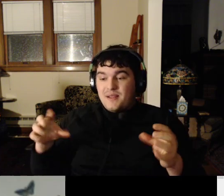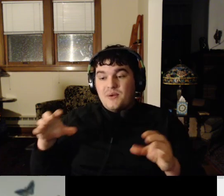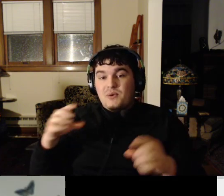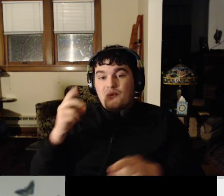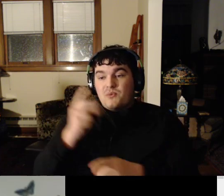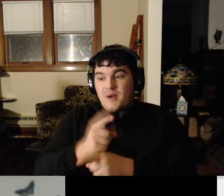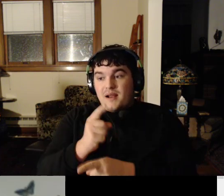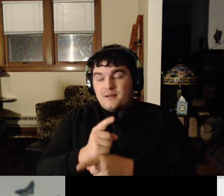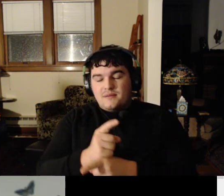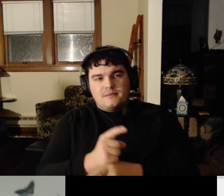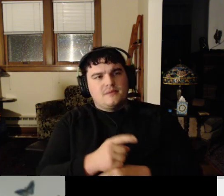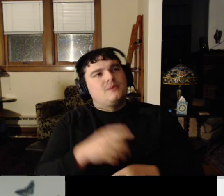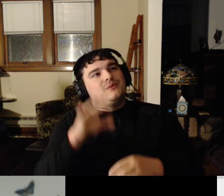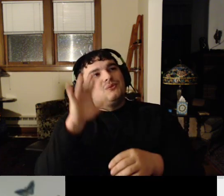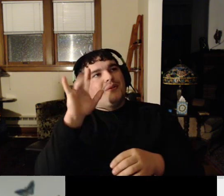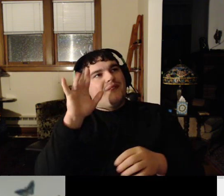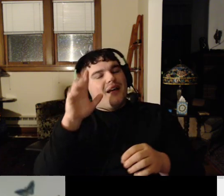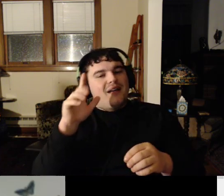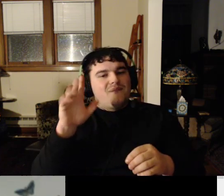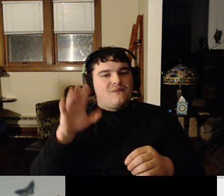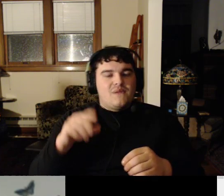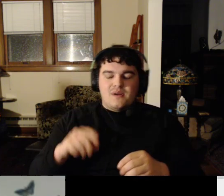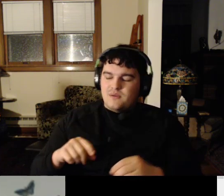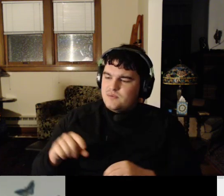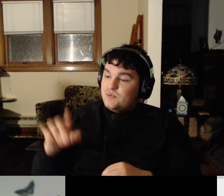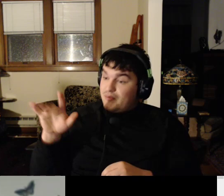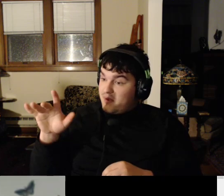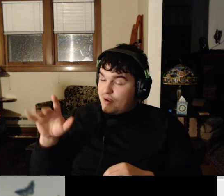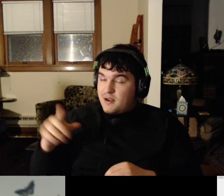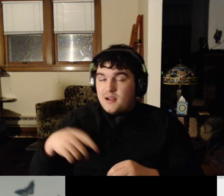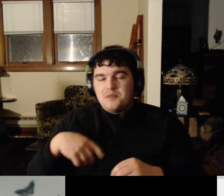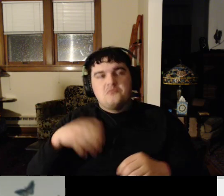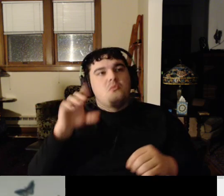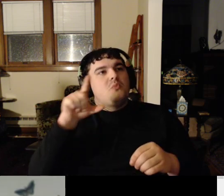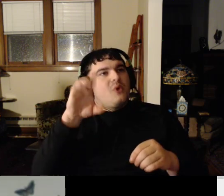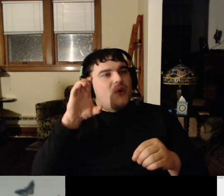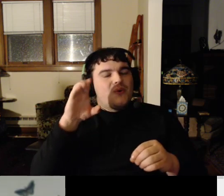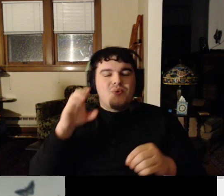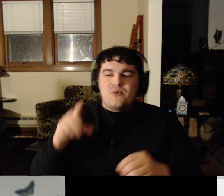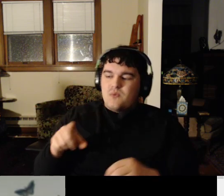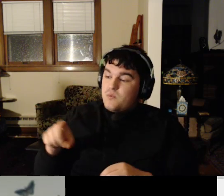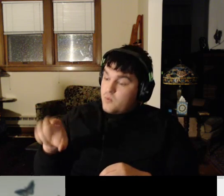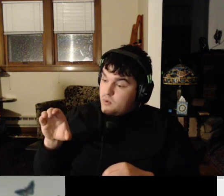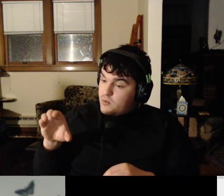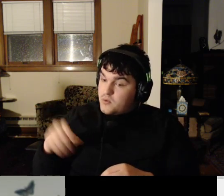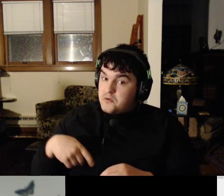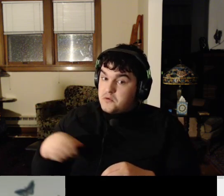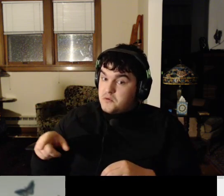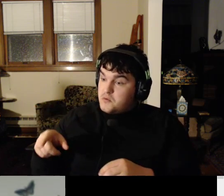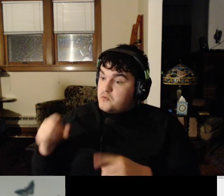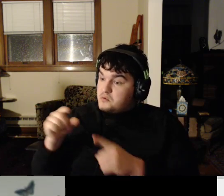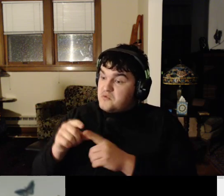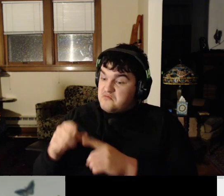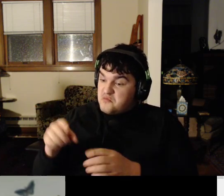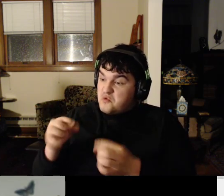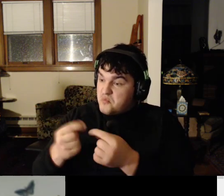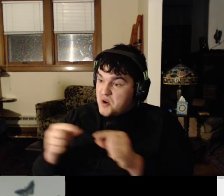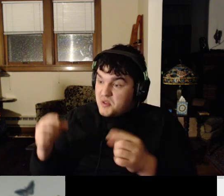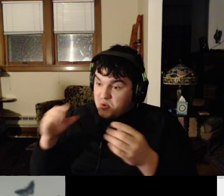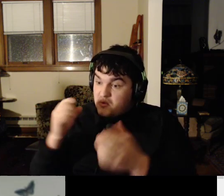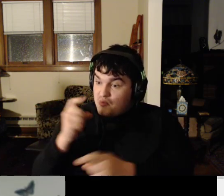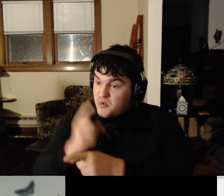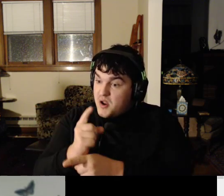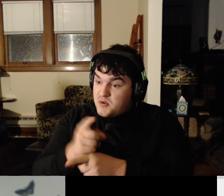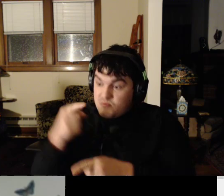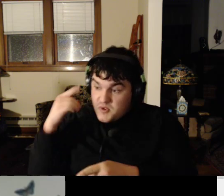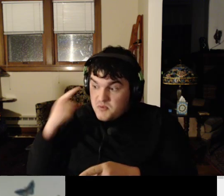25 words? 100. 100 words. And it be grammatically correct, do think you can do that? That's cool.